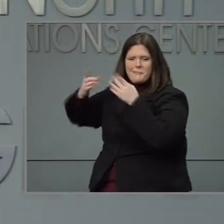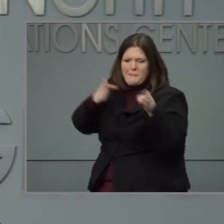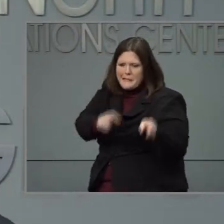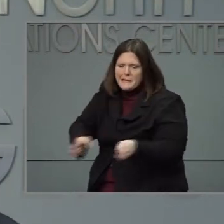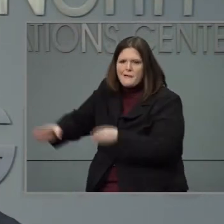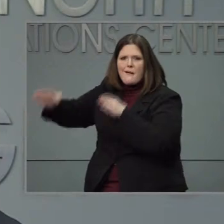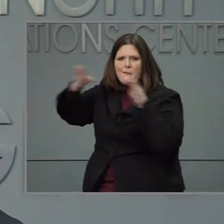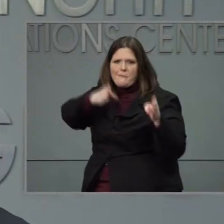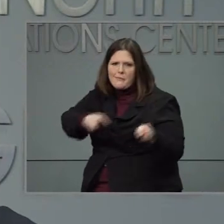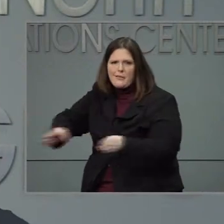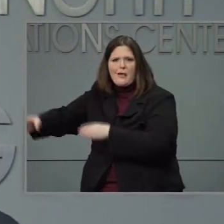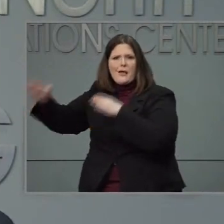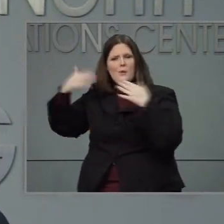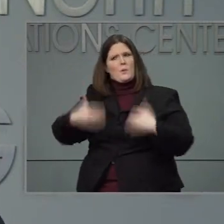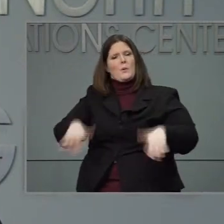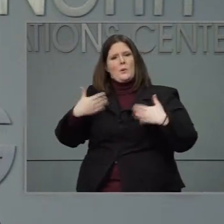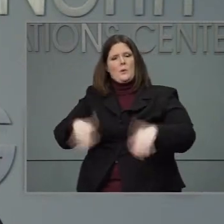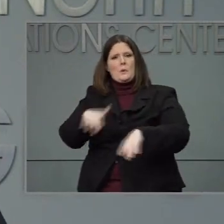Dr. Cohen address that.